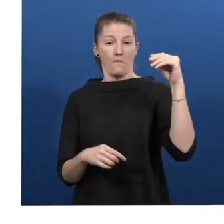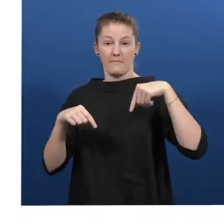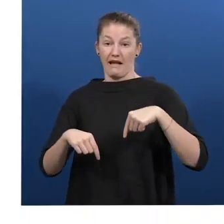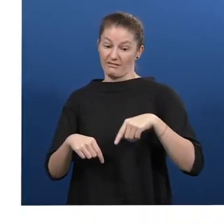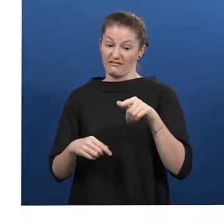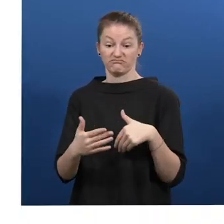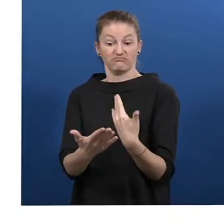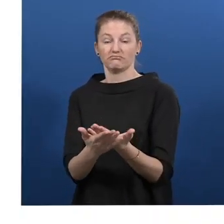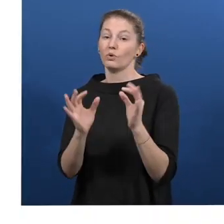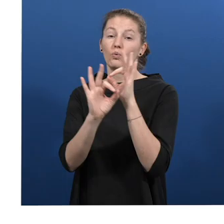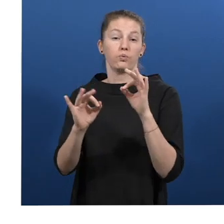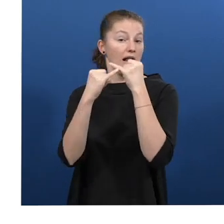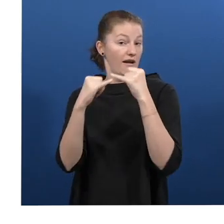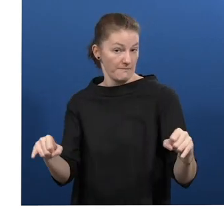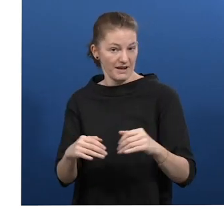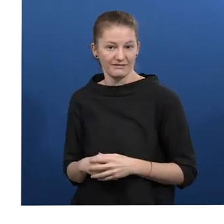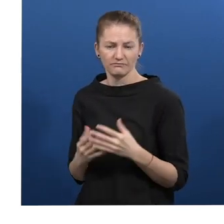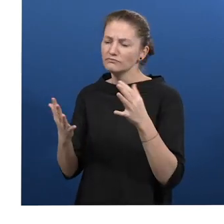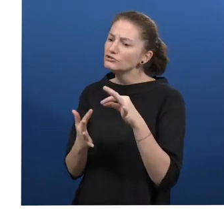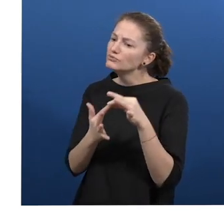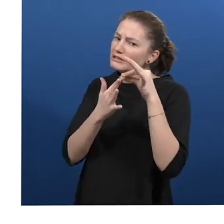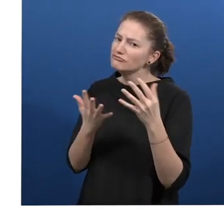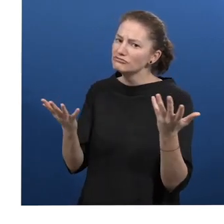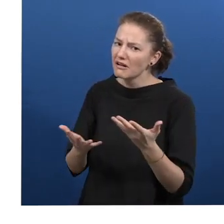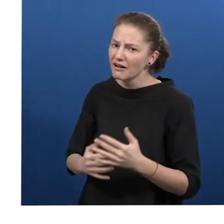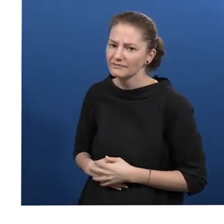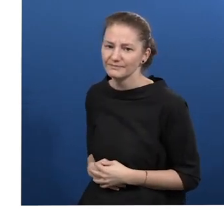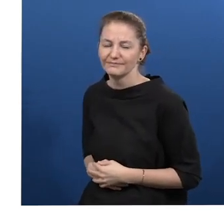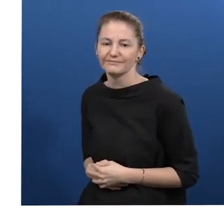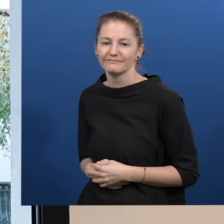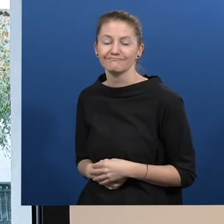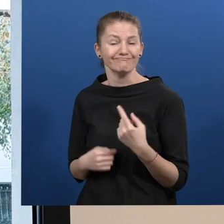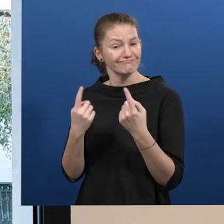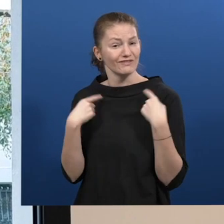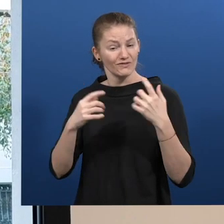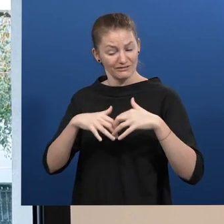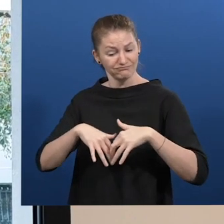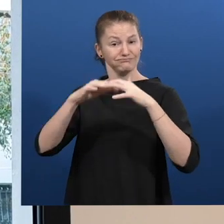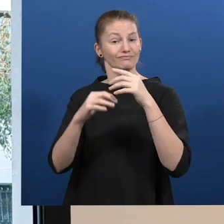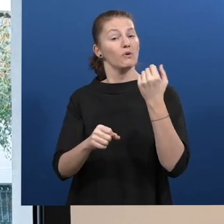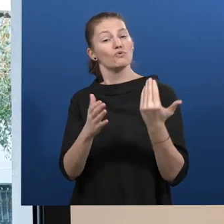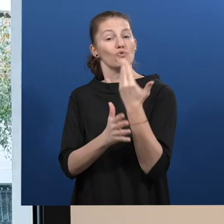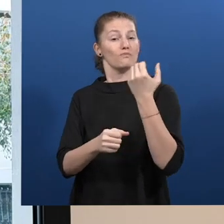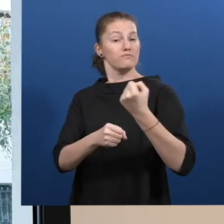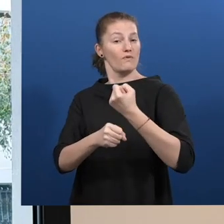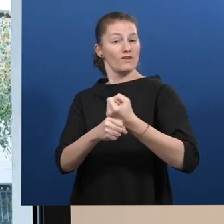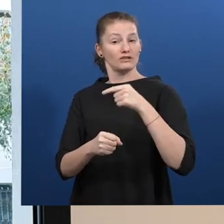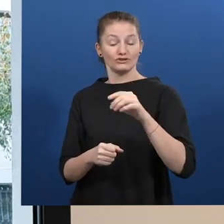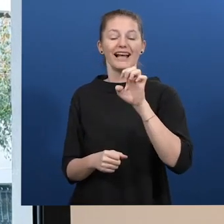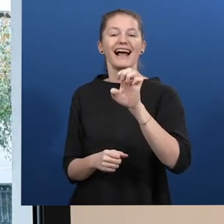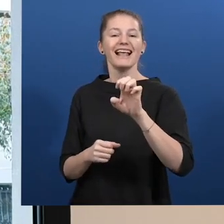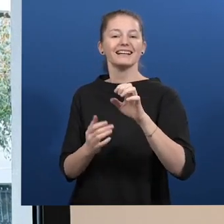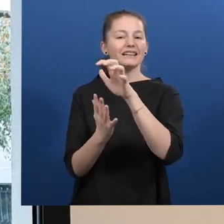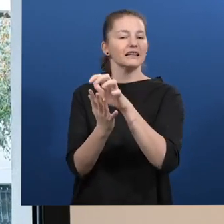What is unique and innovative about Tadeo? We have created a real profession, e